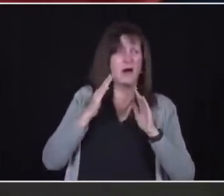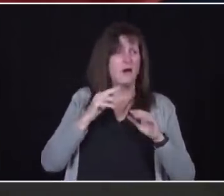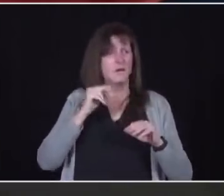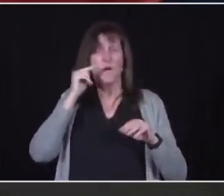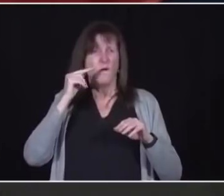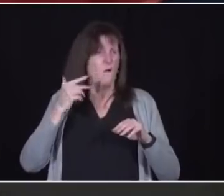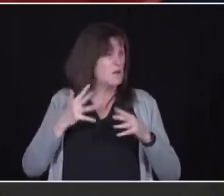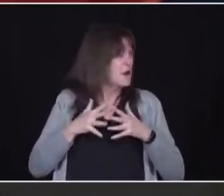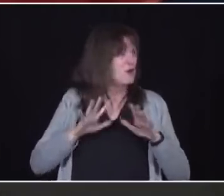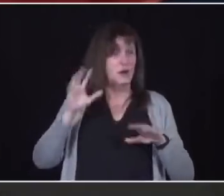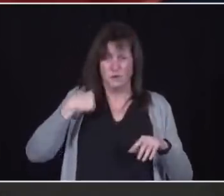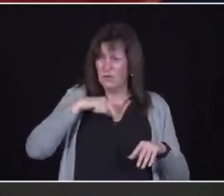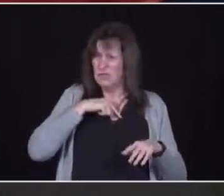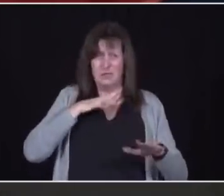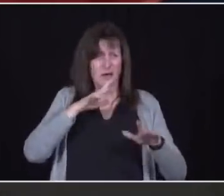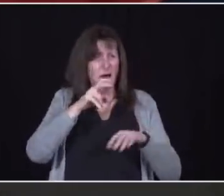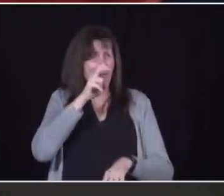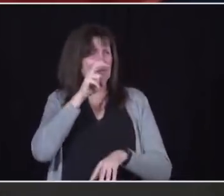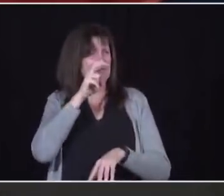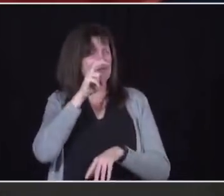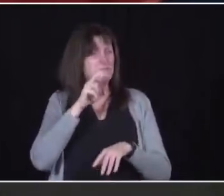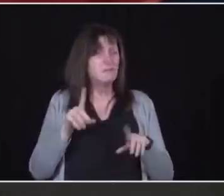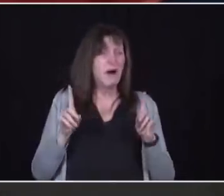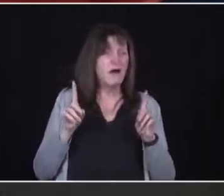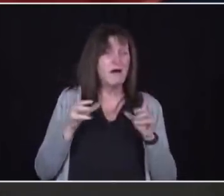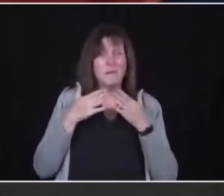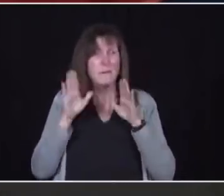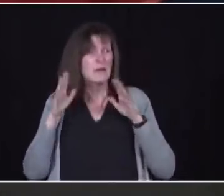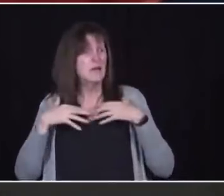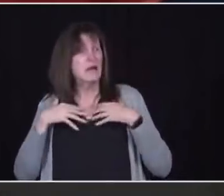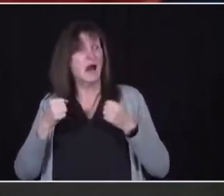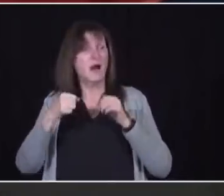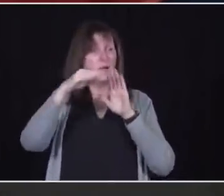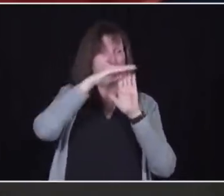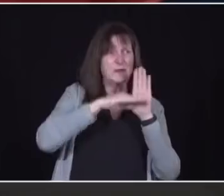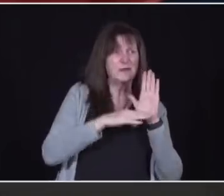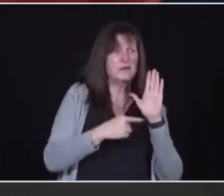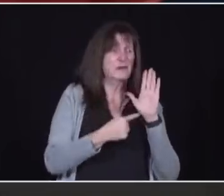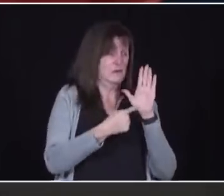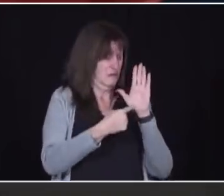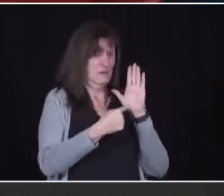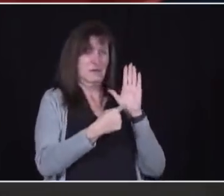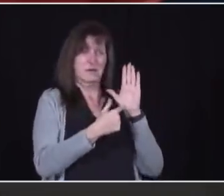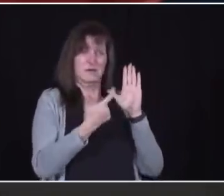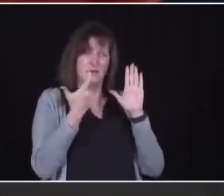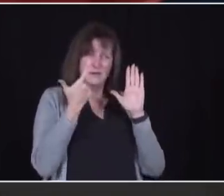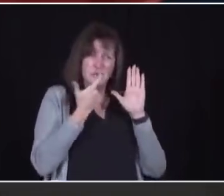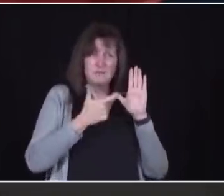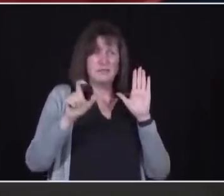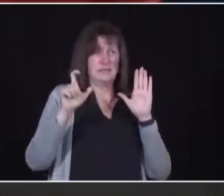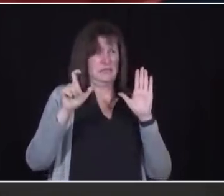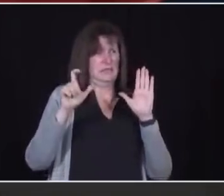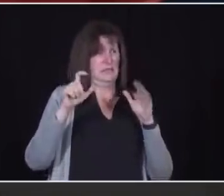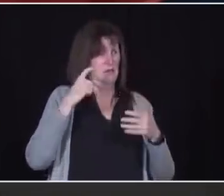every public health measure we have left comes with a massive cost to people and their lives.